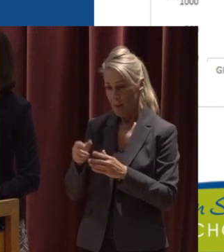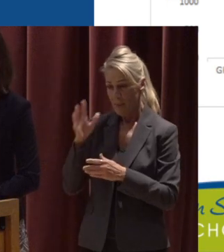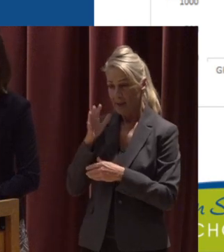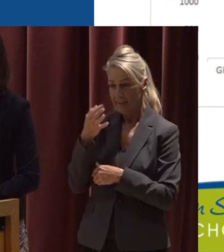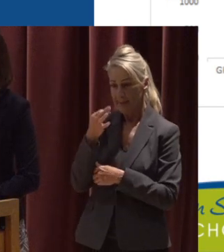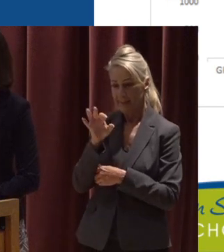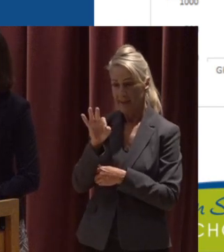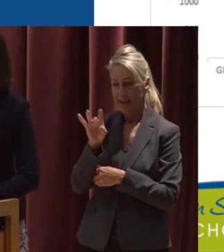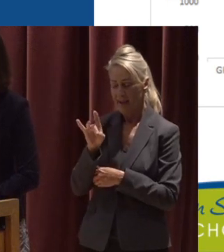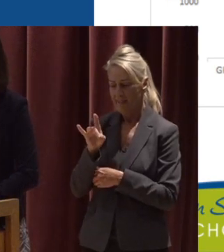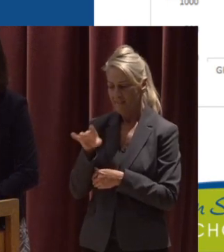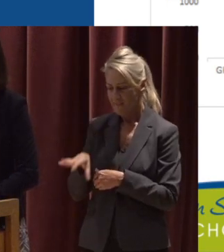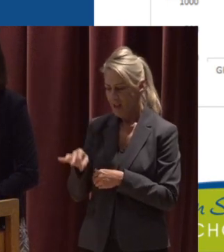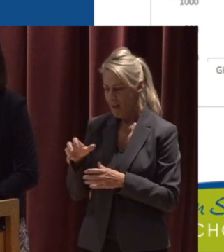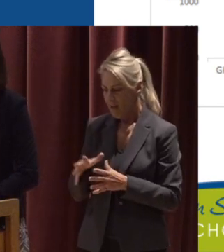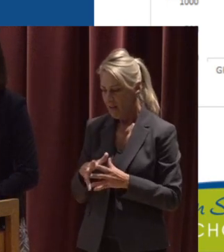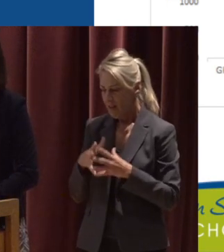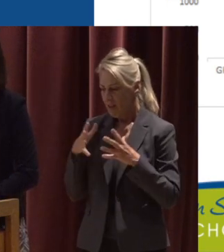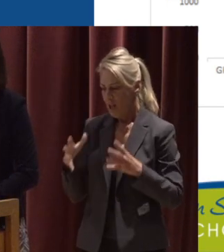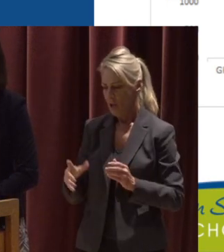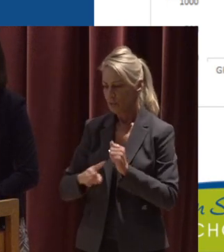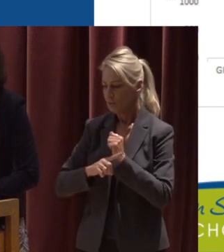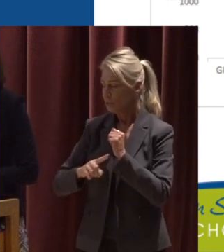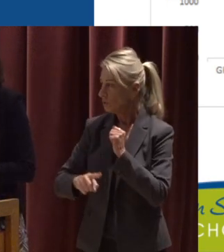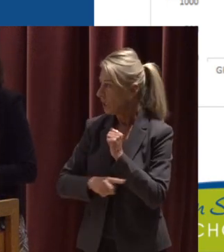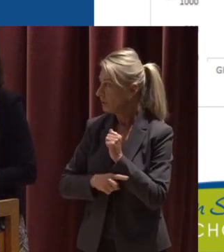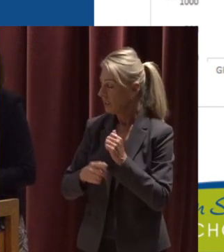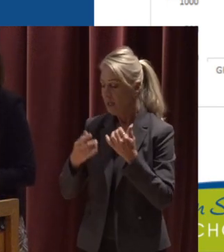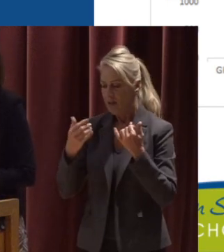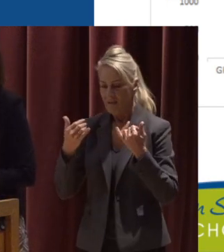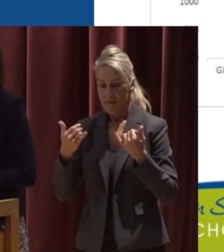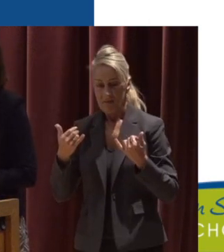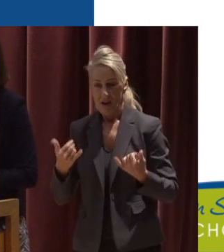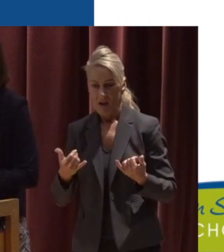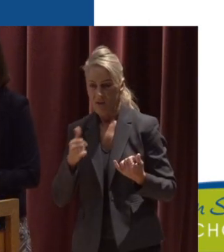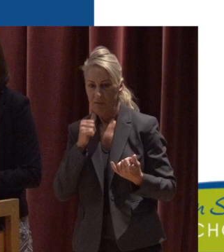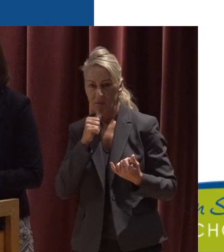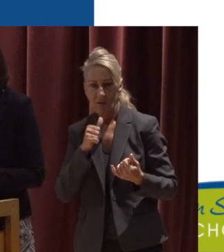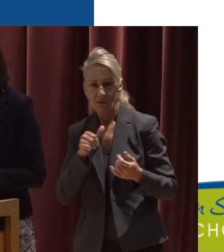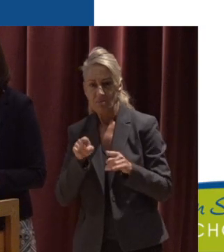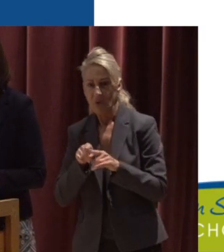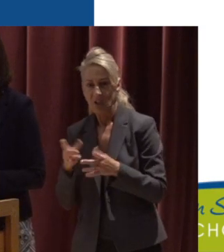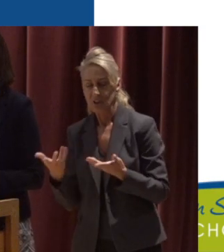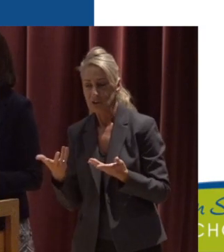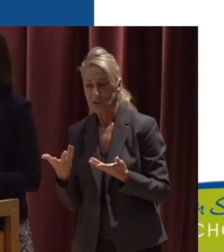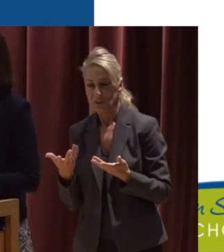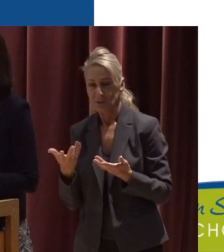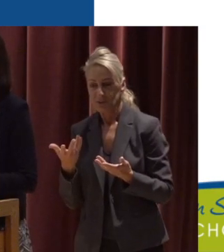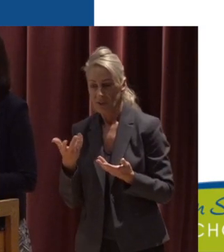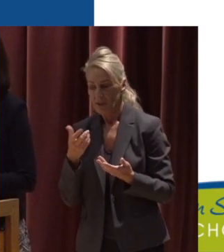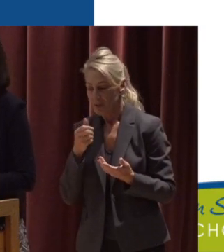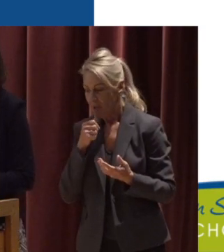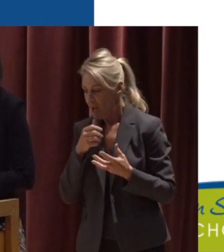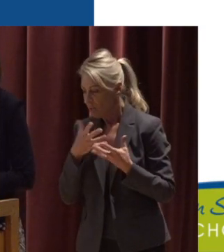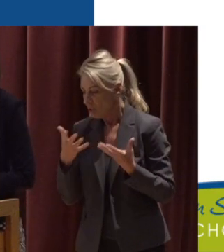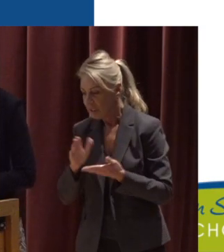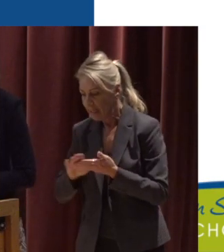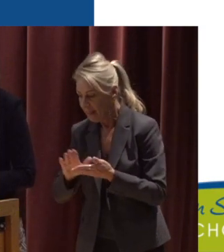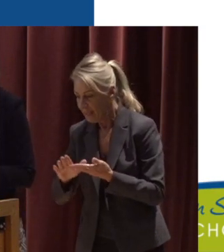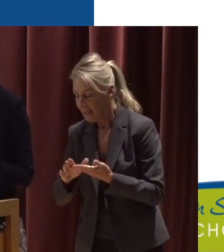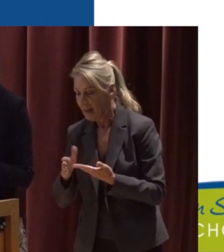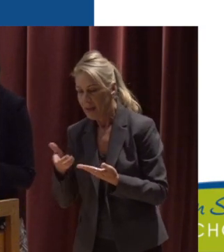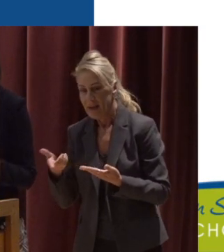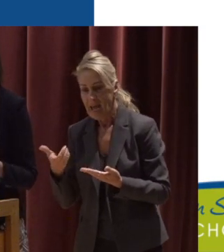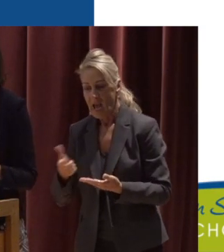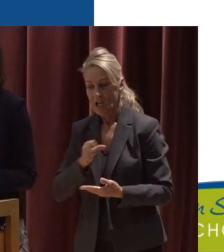finding so much trash And now we're not finding as much And so by not having as much trash to clean up The stream crew is actually